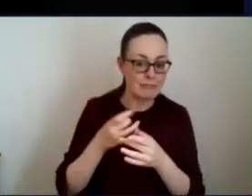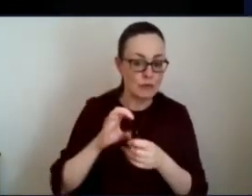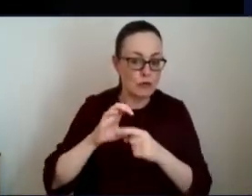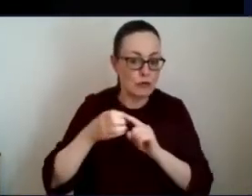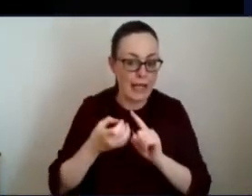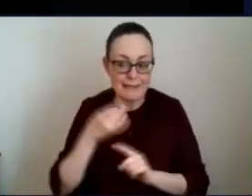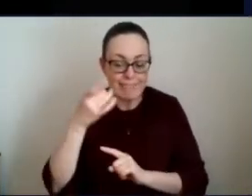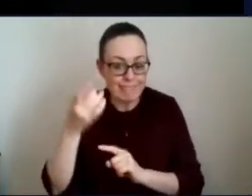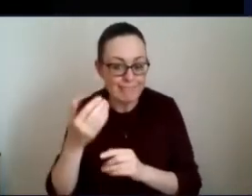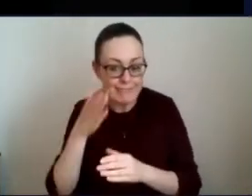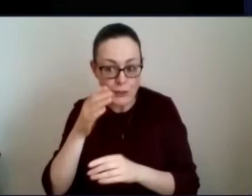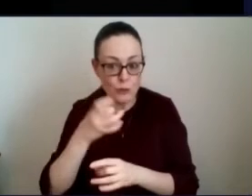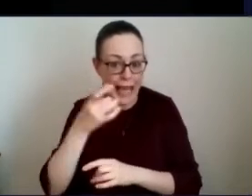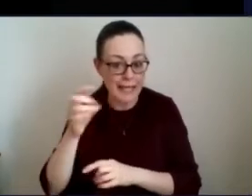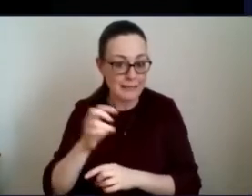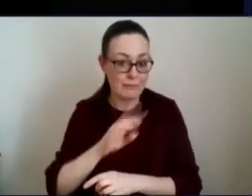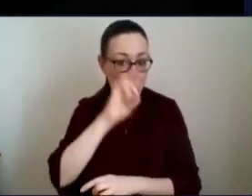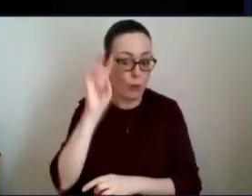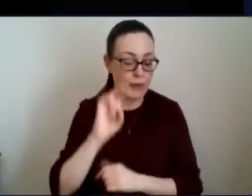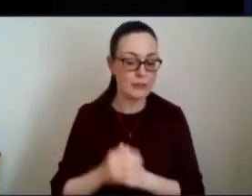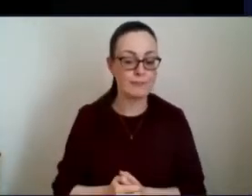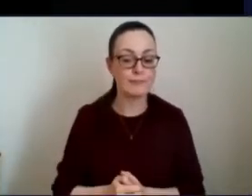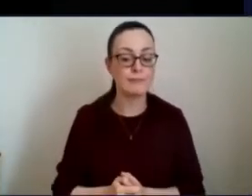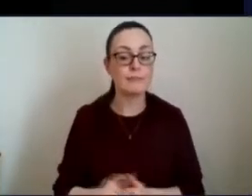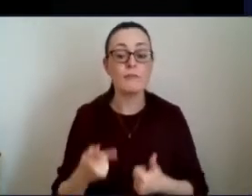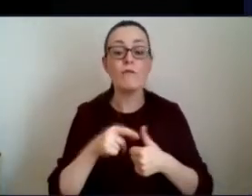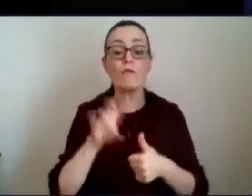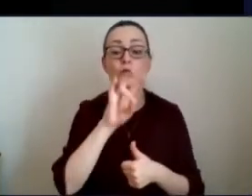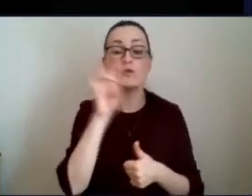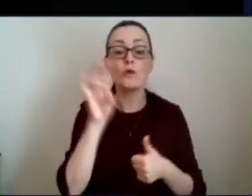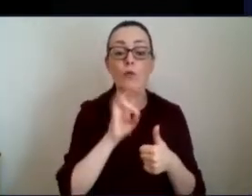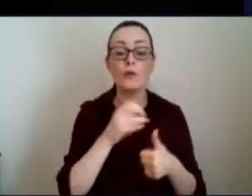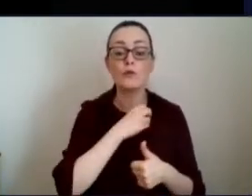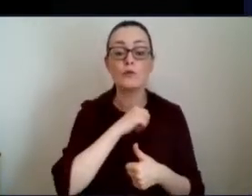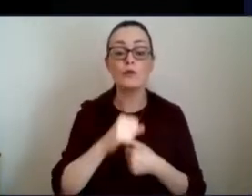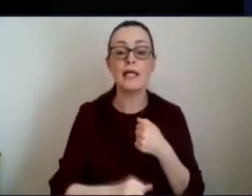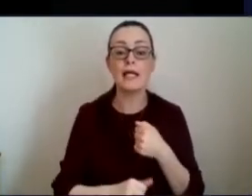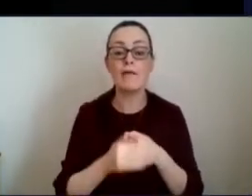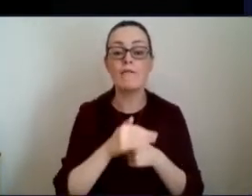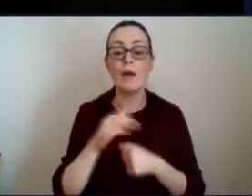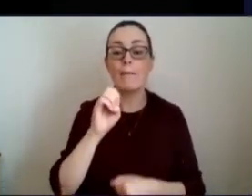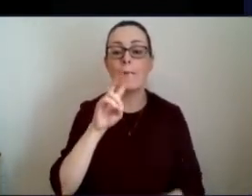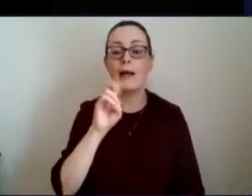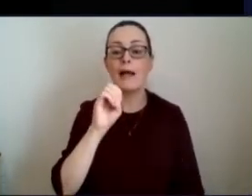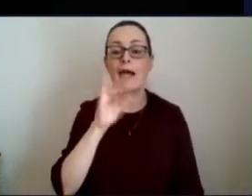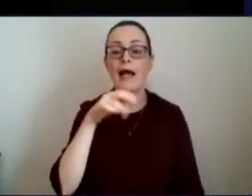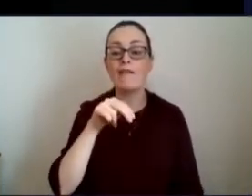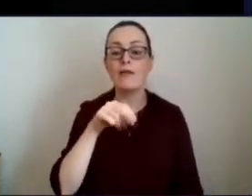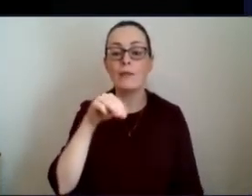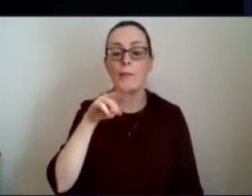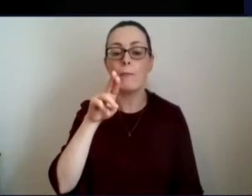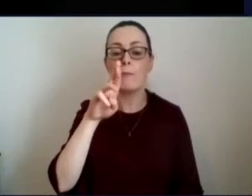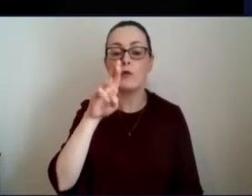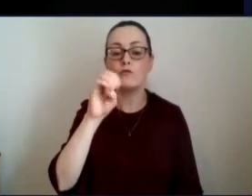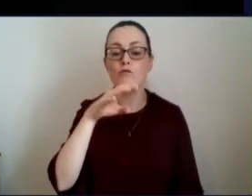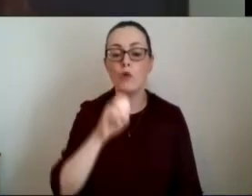live uh to the panel now the first question that we have in today is from evelyn mulroe from cancer trials ireland so